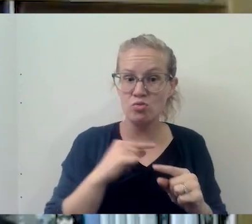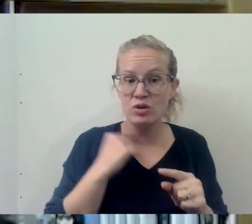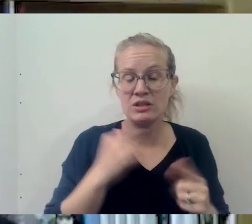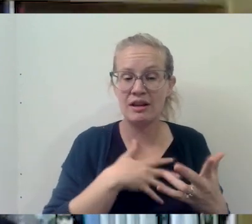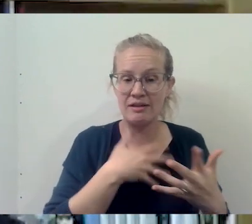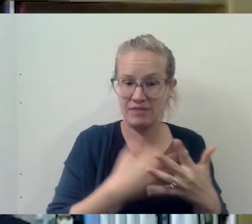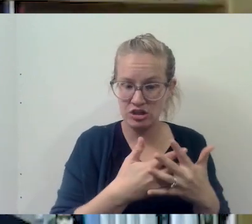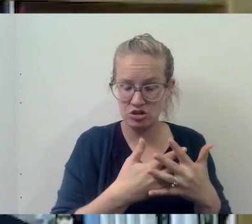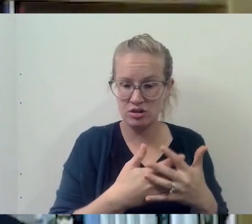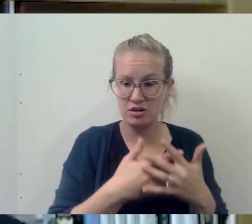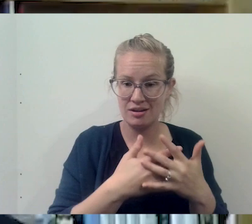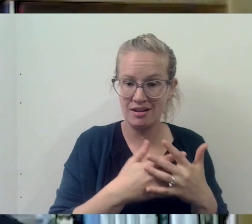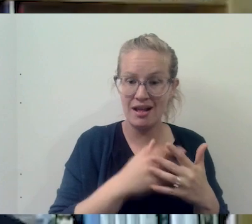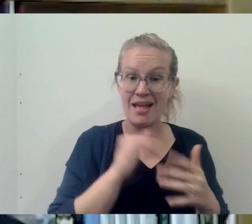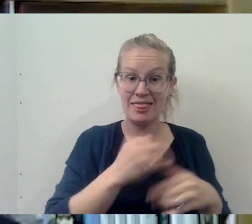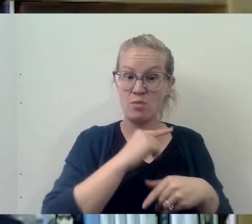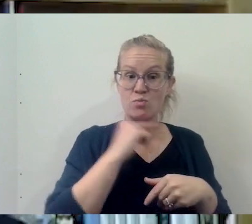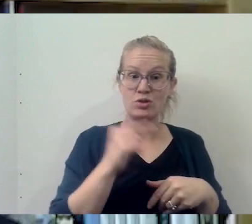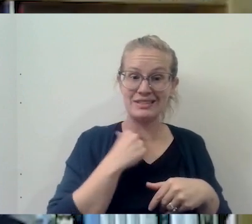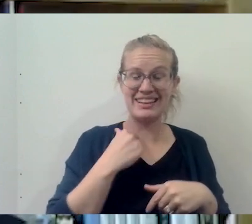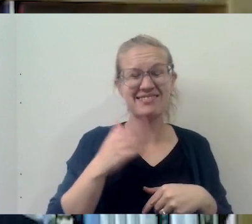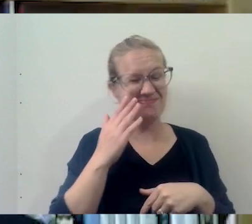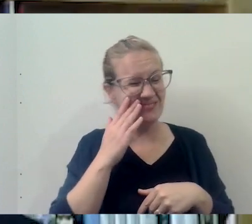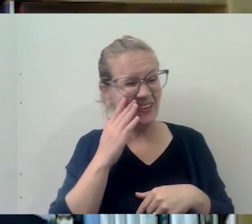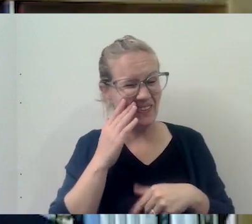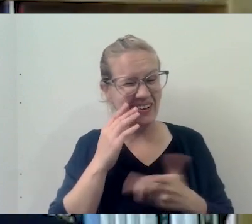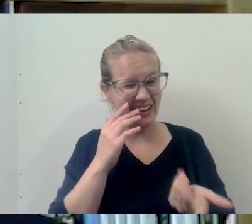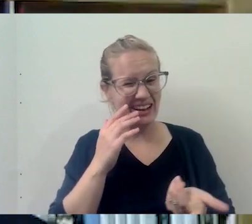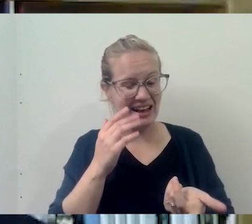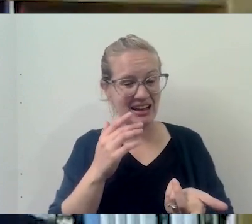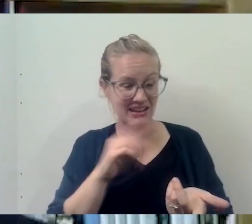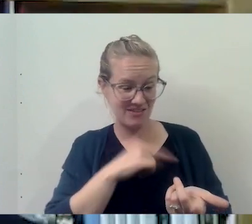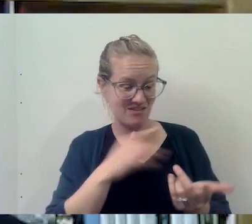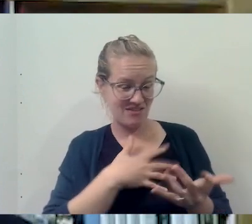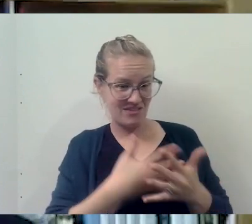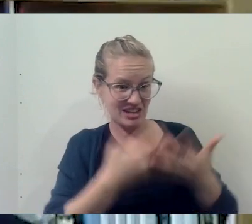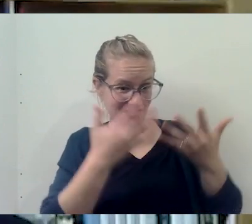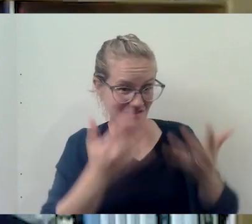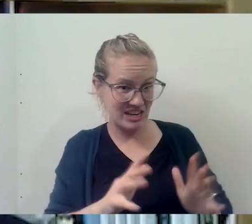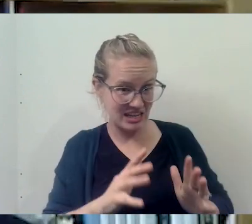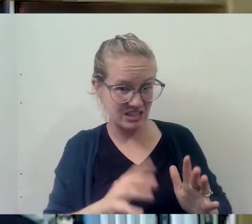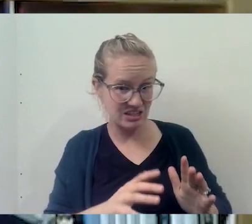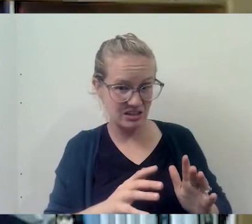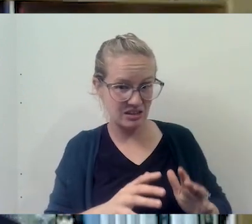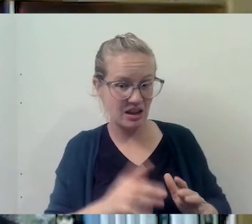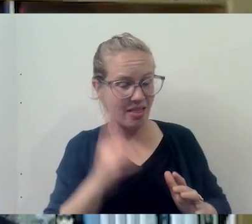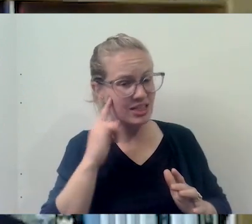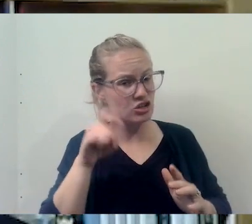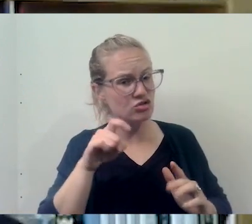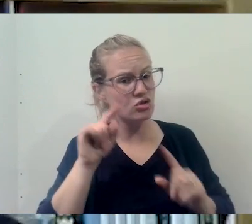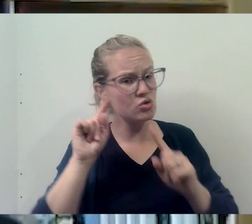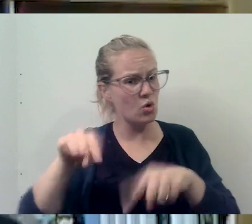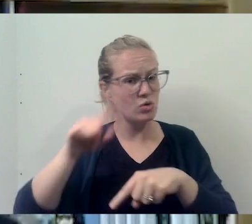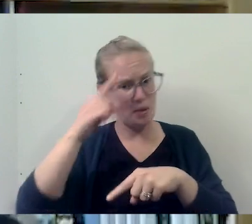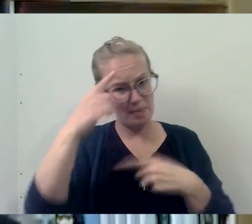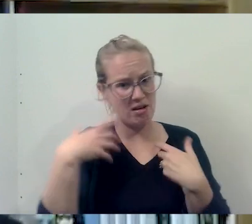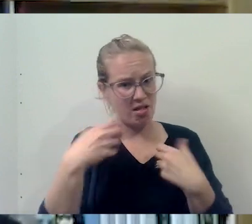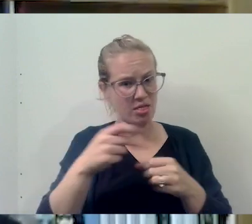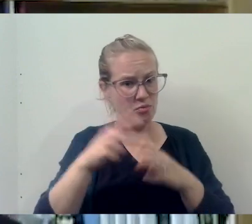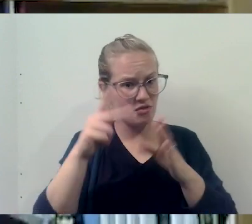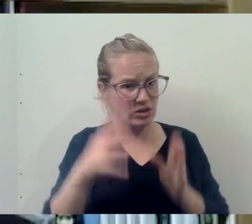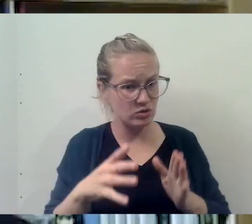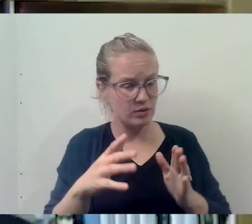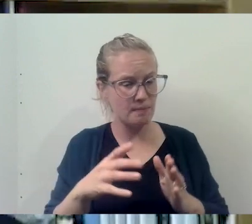and confession. And then that priest said, you know, after the confession, they say, you know, I think you should see a, a mental health